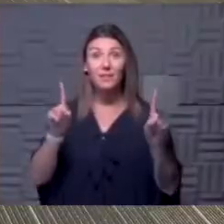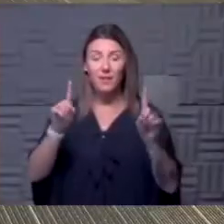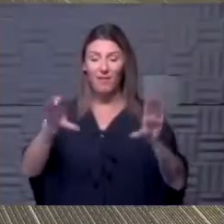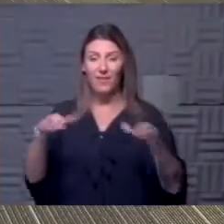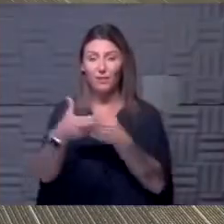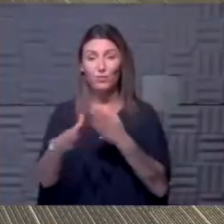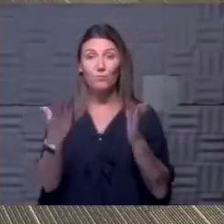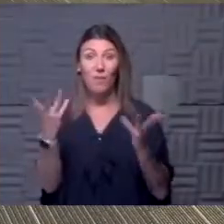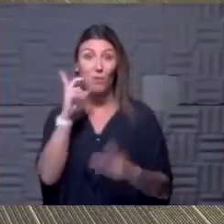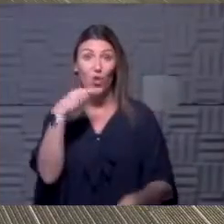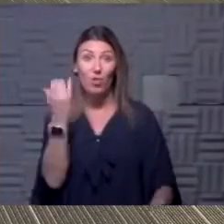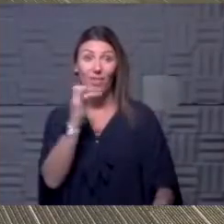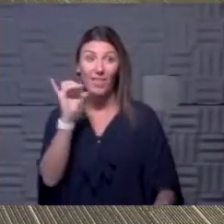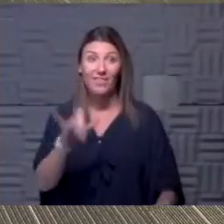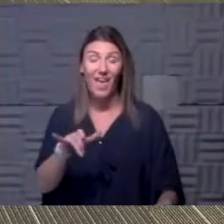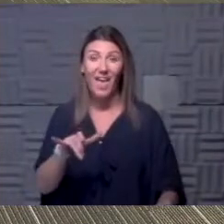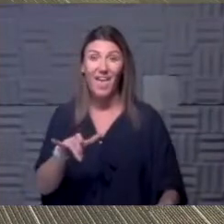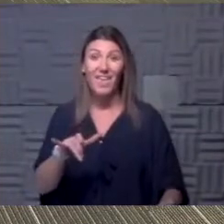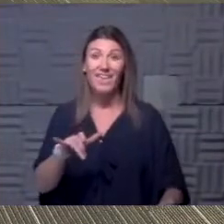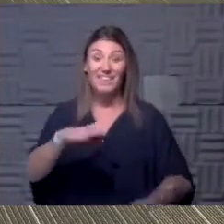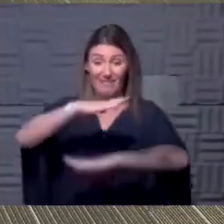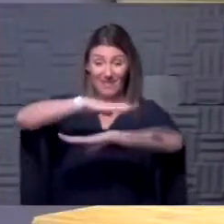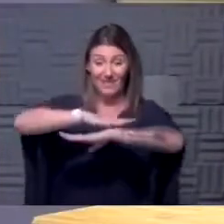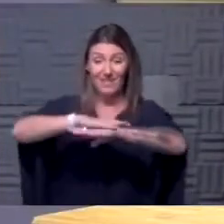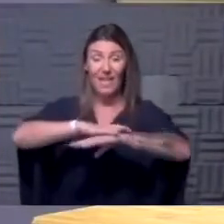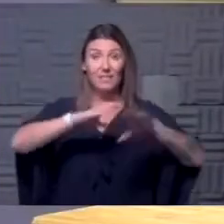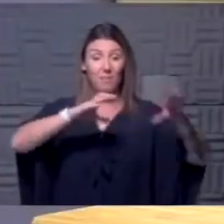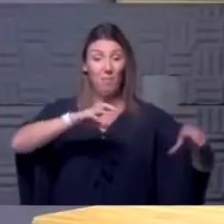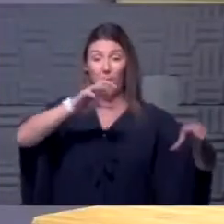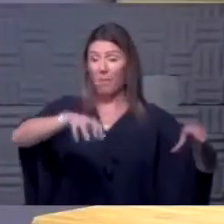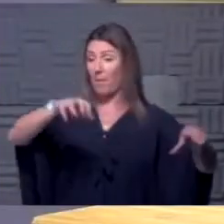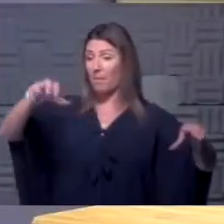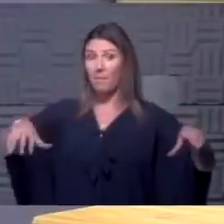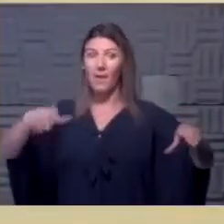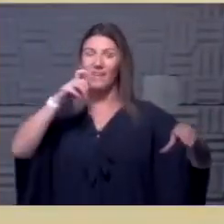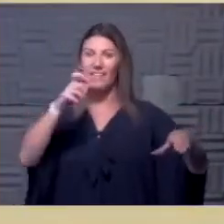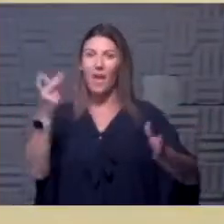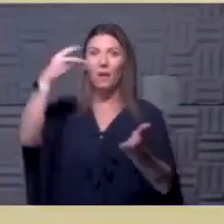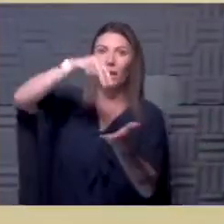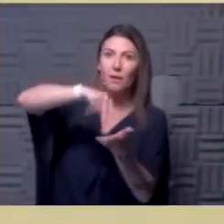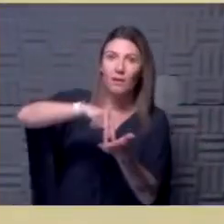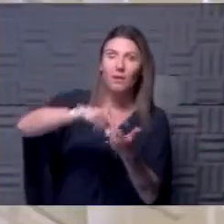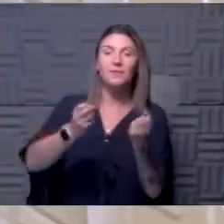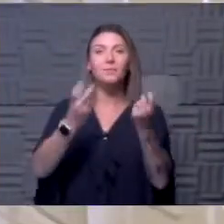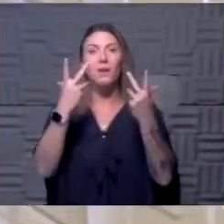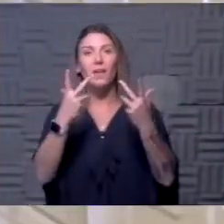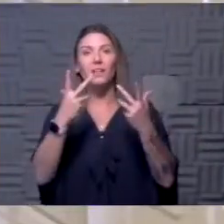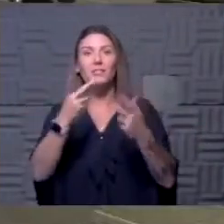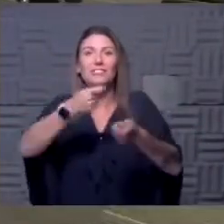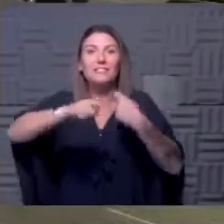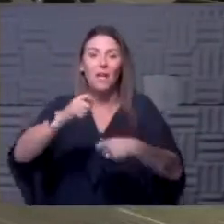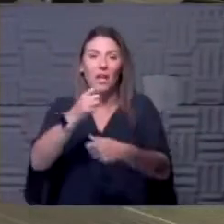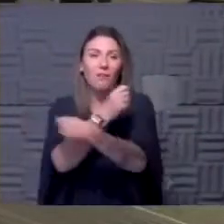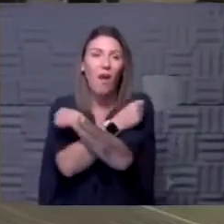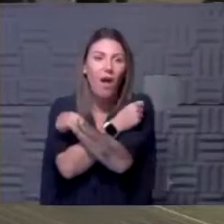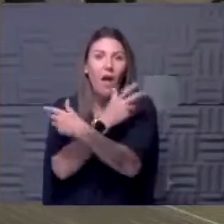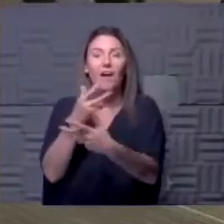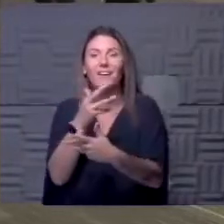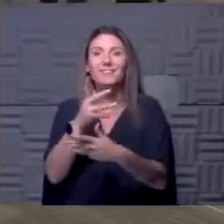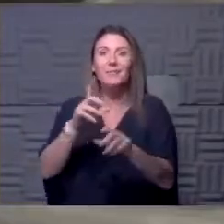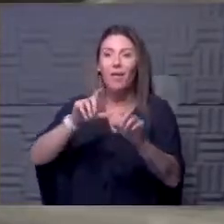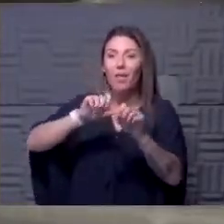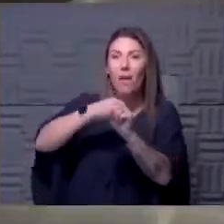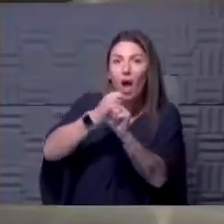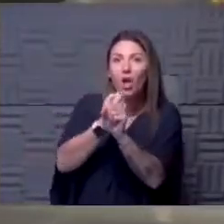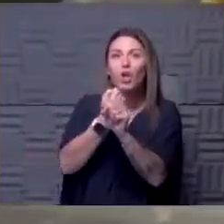look like this. Desks will be spaced apart and you won't get up as much. Instead of hooks or lockers, you might keep your things